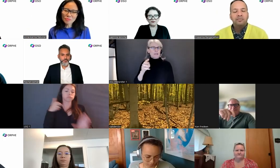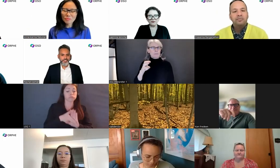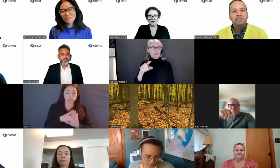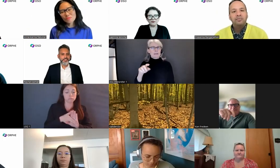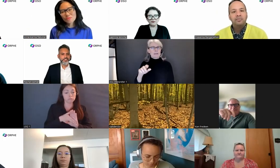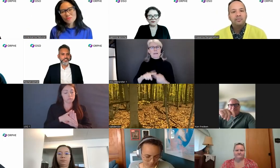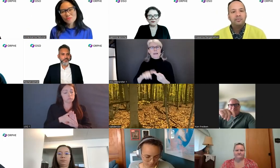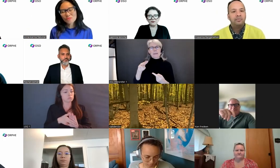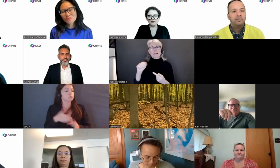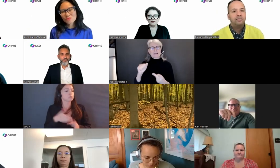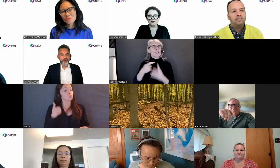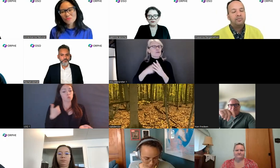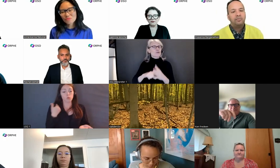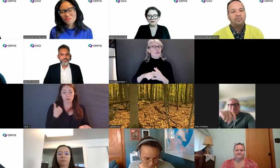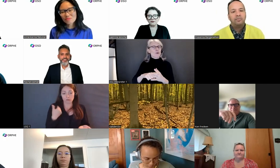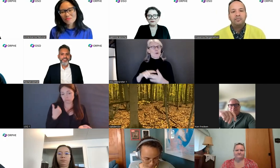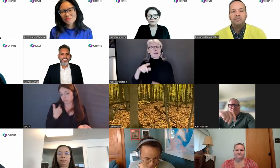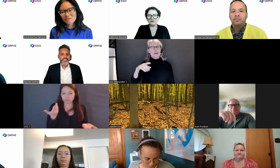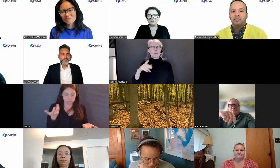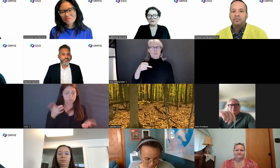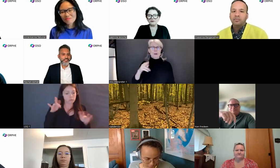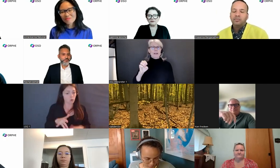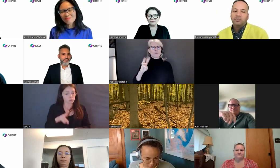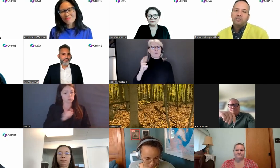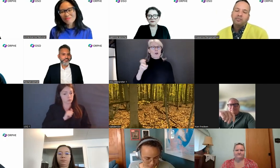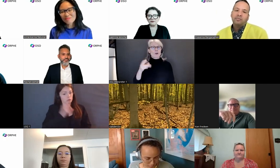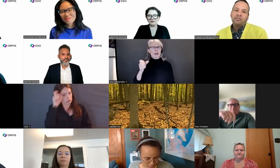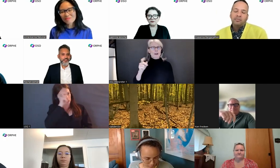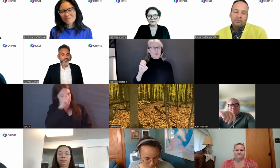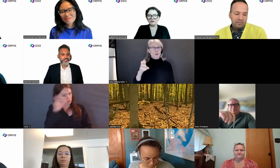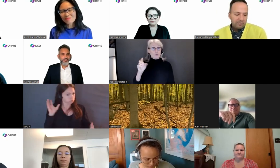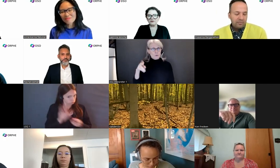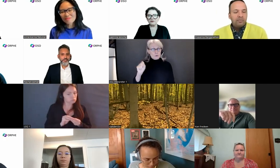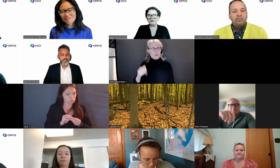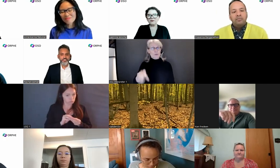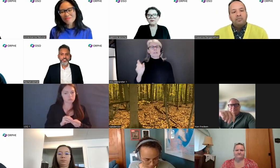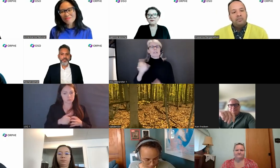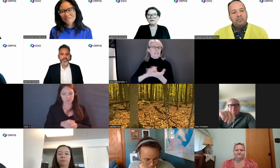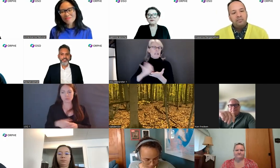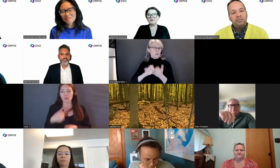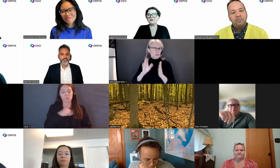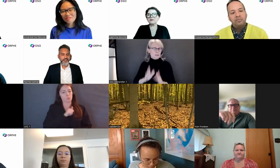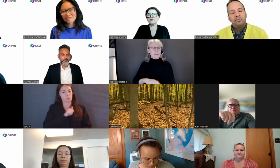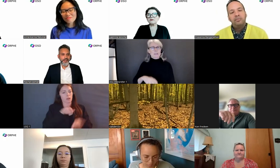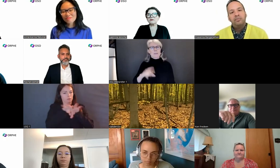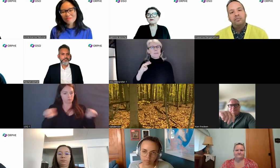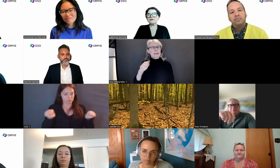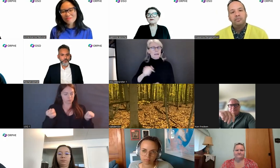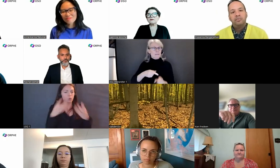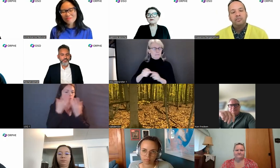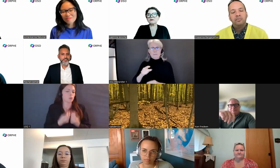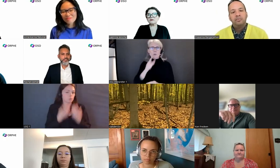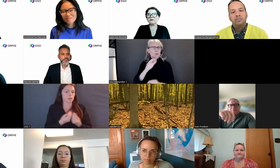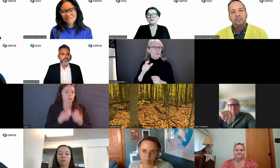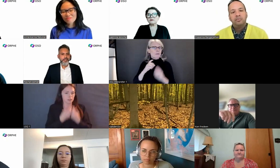chartered accounting designation at PricewaterhouseCoopers. I specialized within the entertainment and media division where I had clients like IMAX and